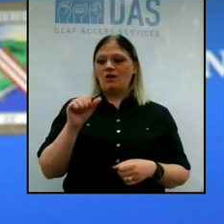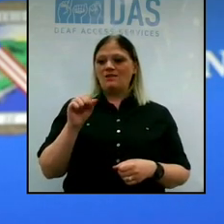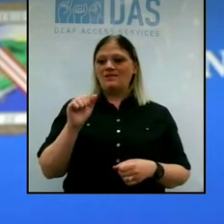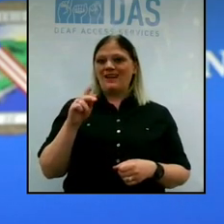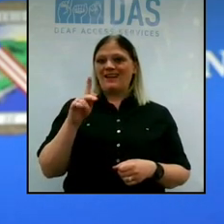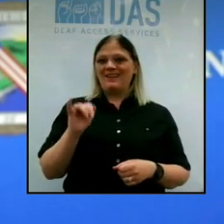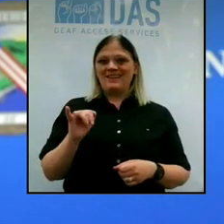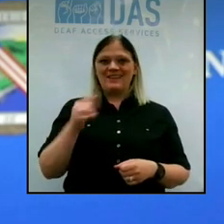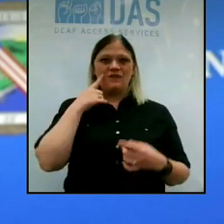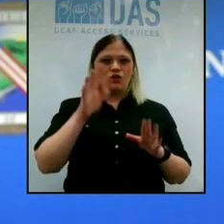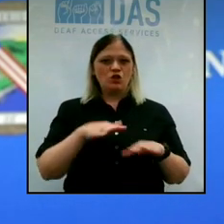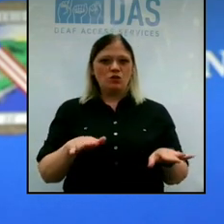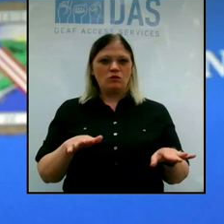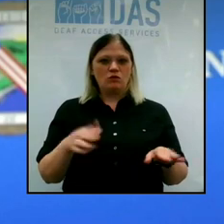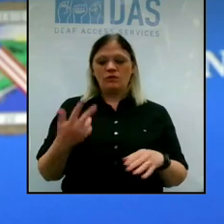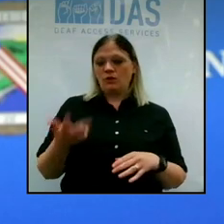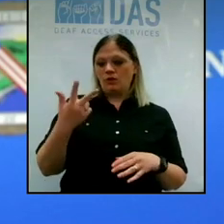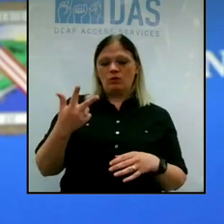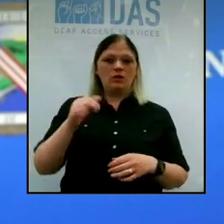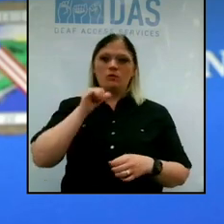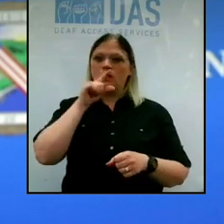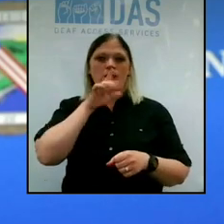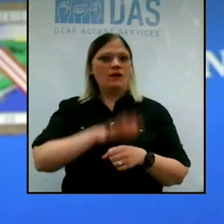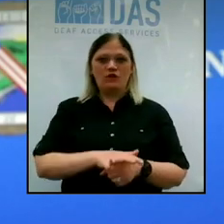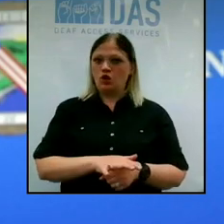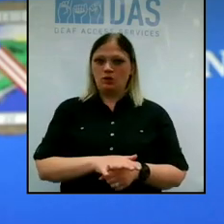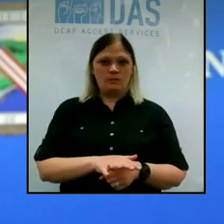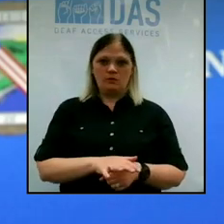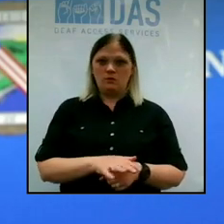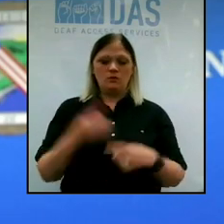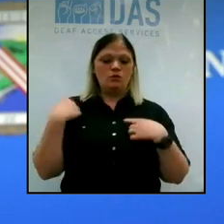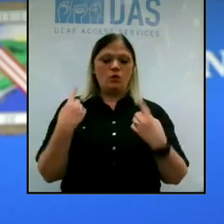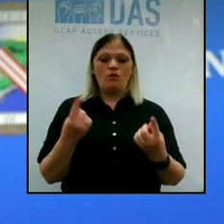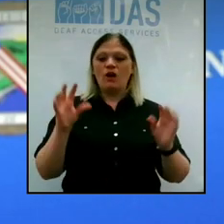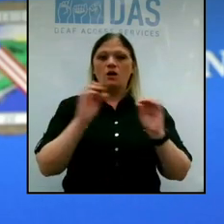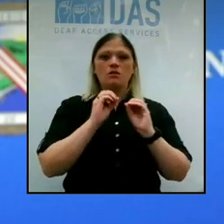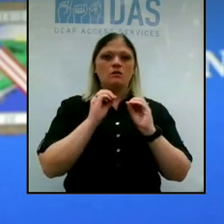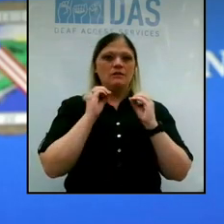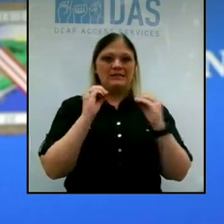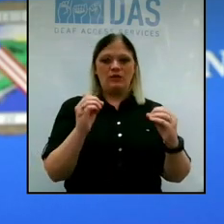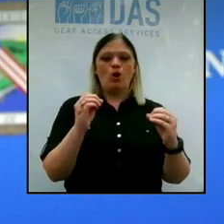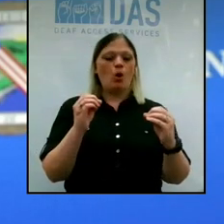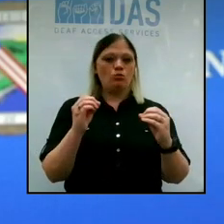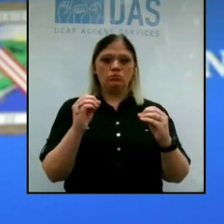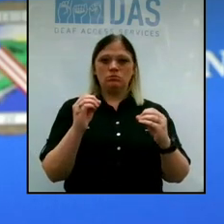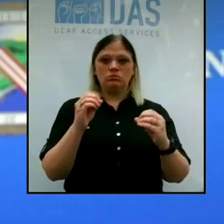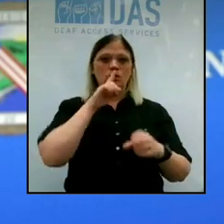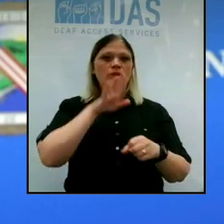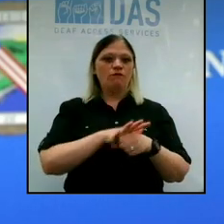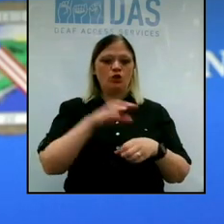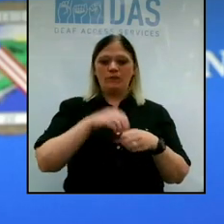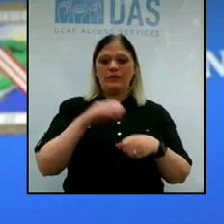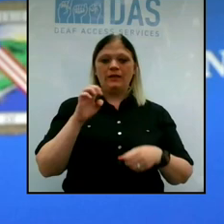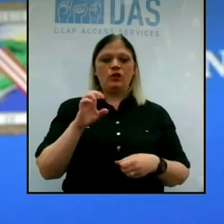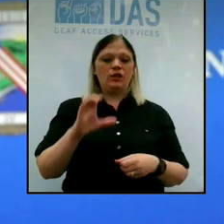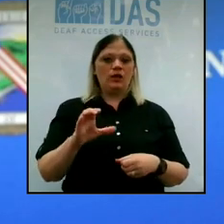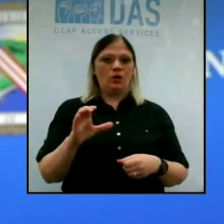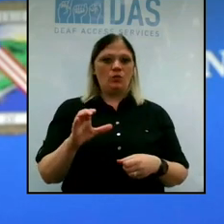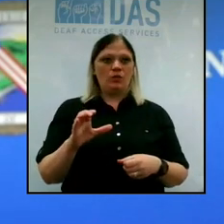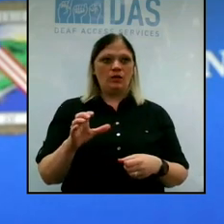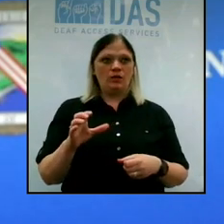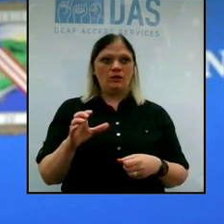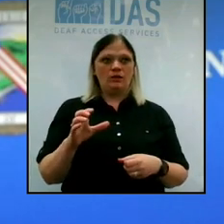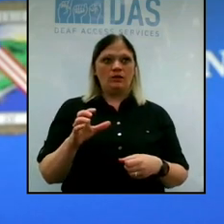we discussed before did not confirm in. So, so far we have not had any confirmed cases in Erie County as of yet.